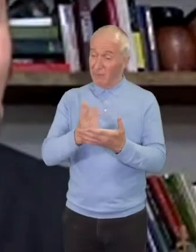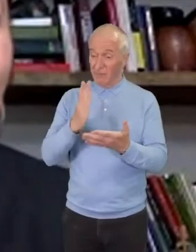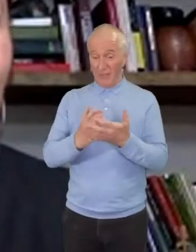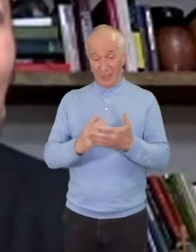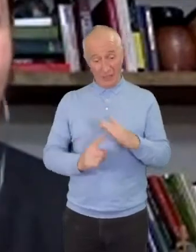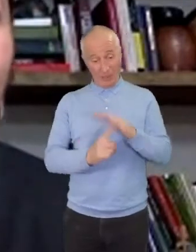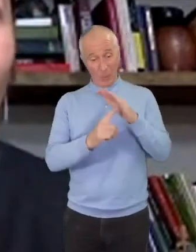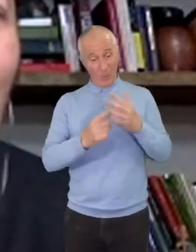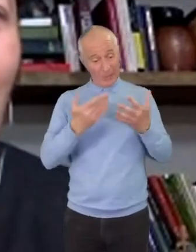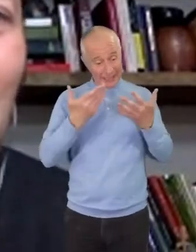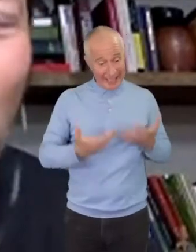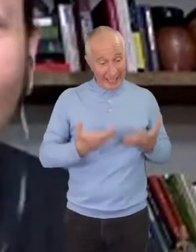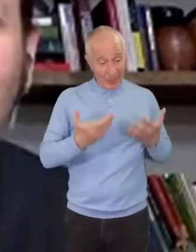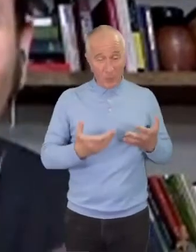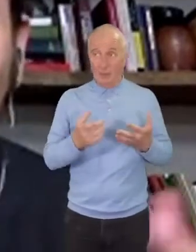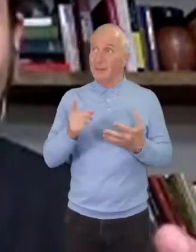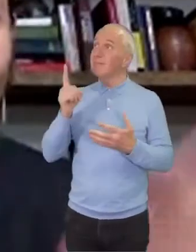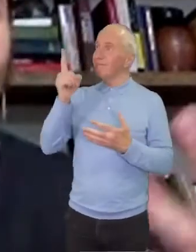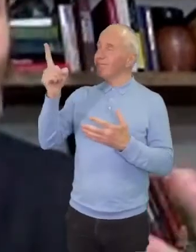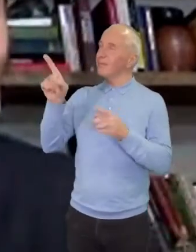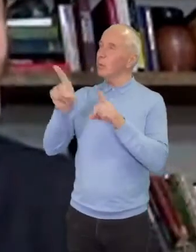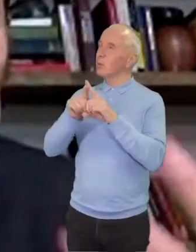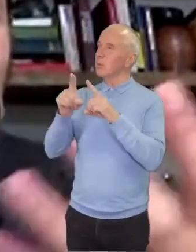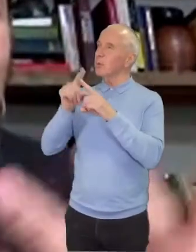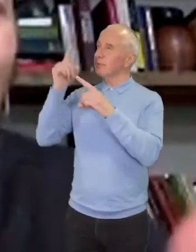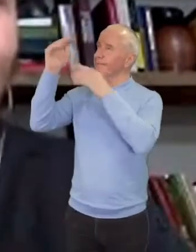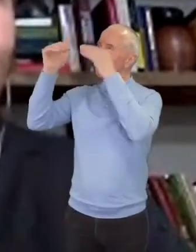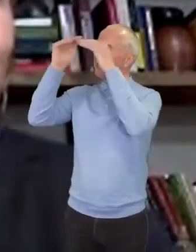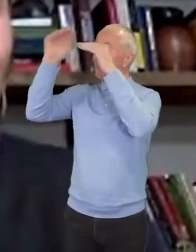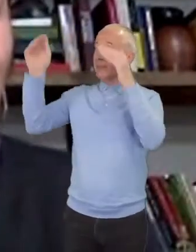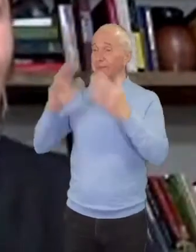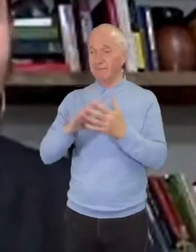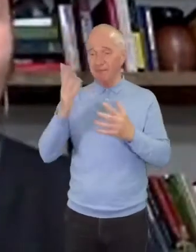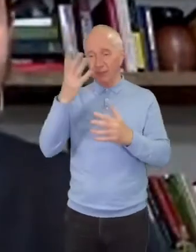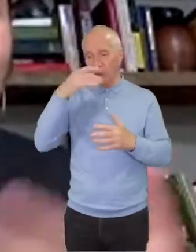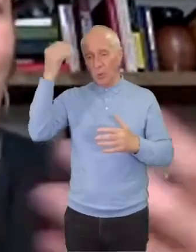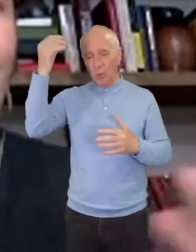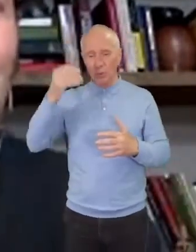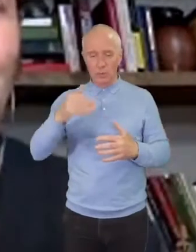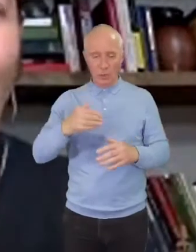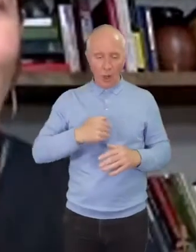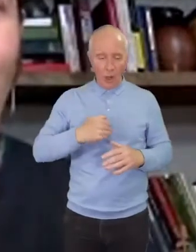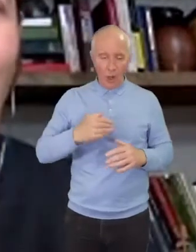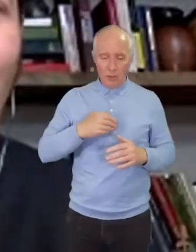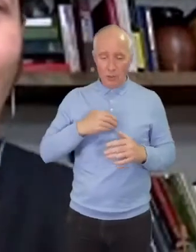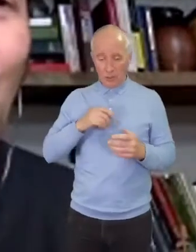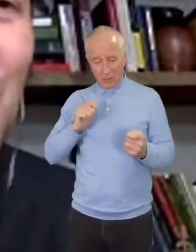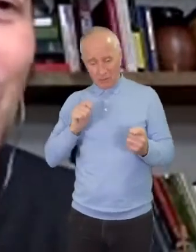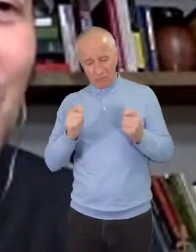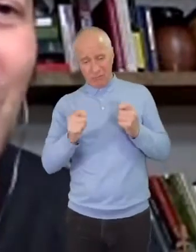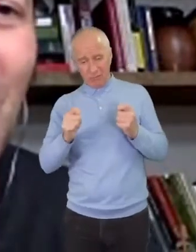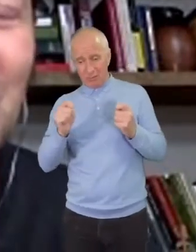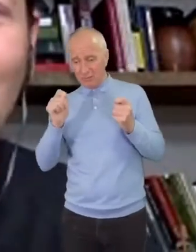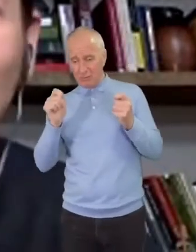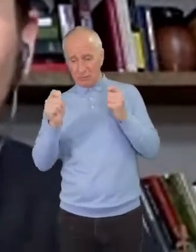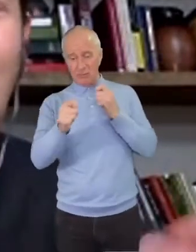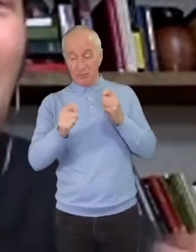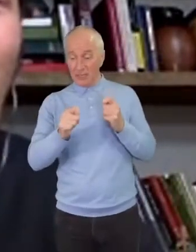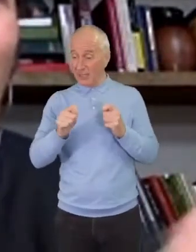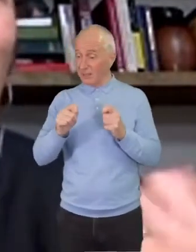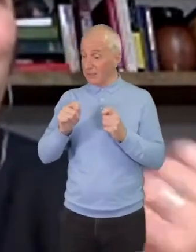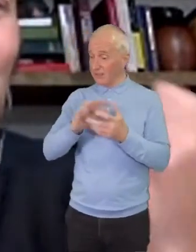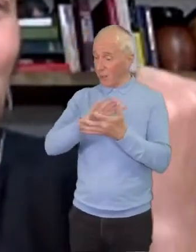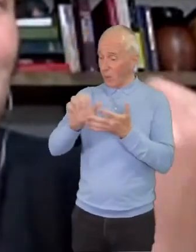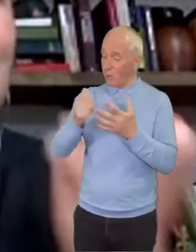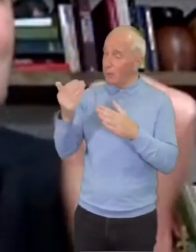with the next. And I want to win souls and see hearts transformed. I think that's part of the holy work God is doing.